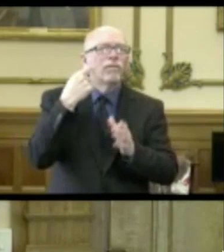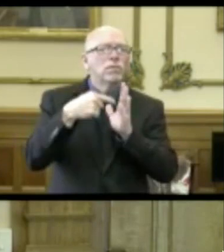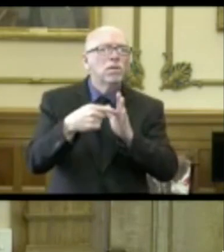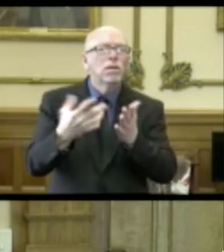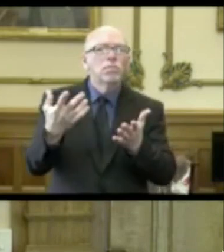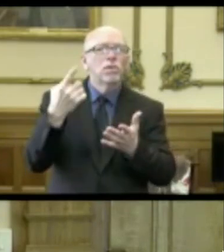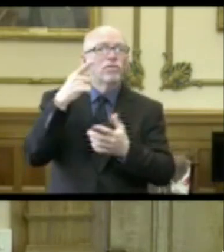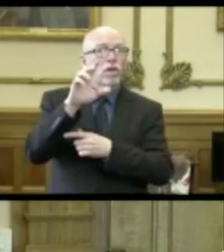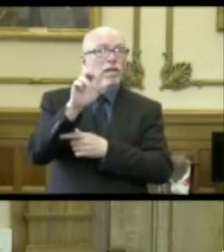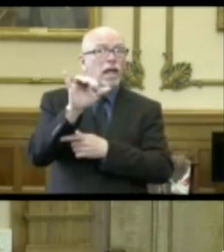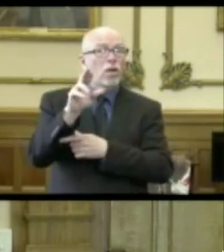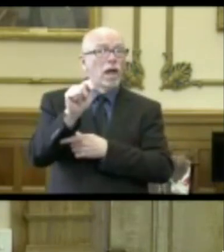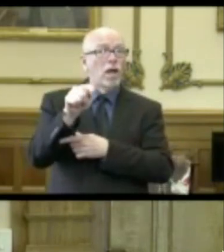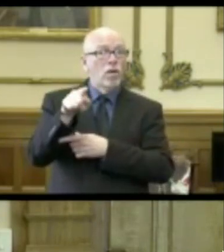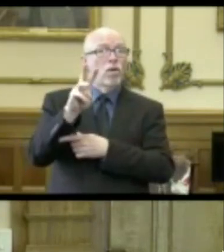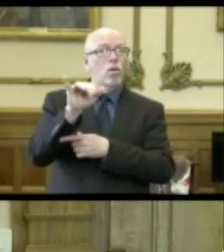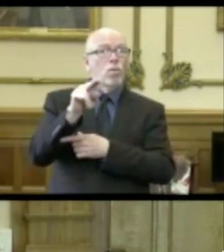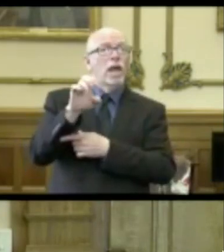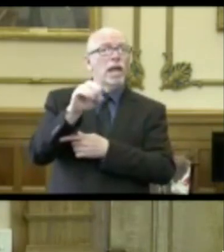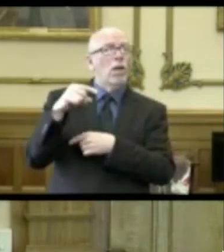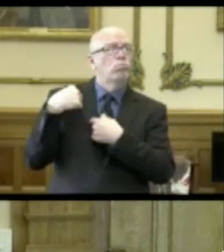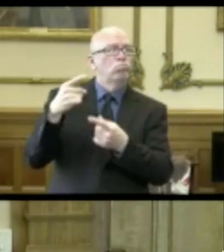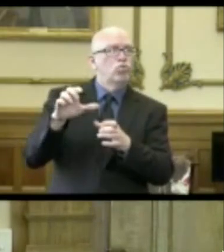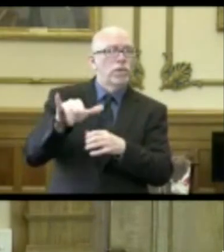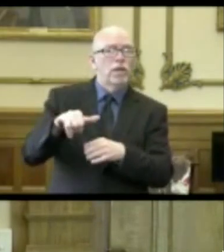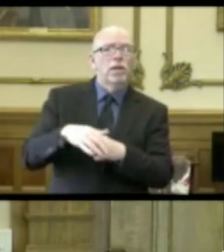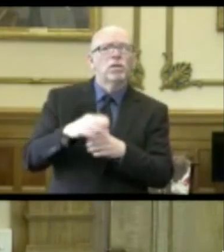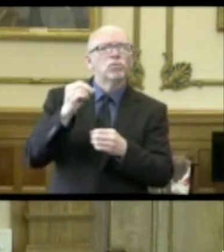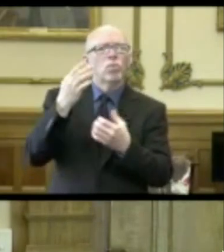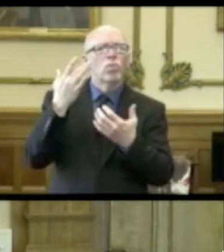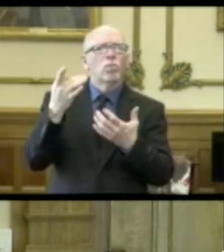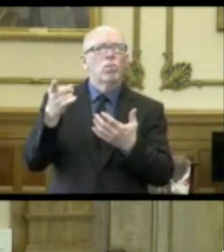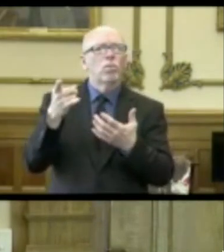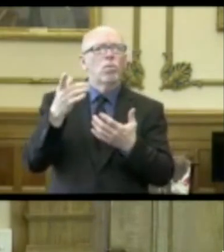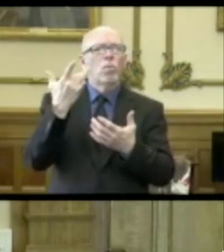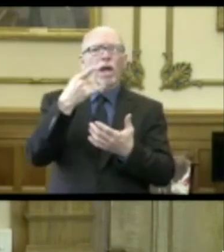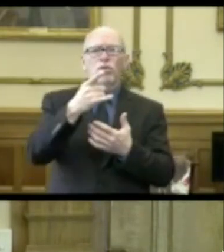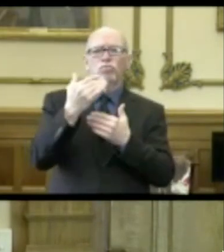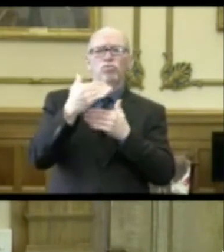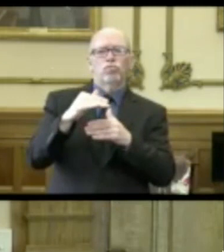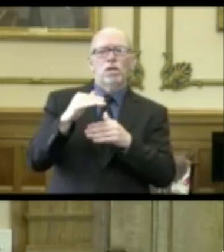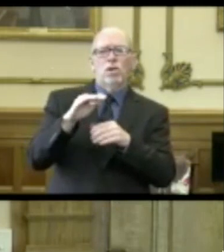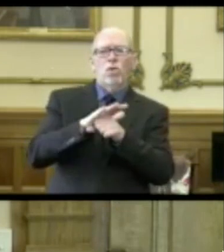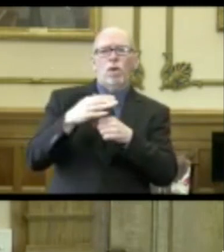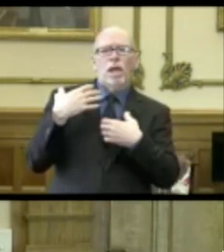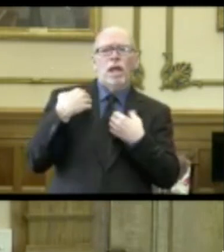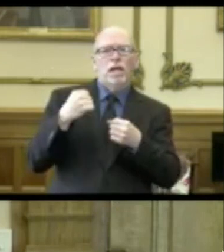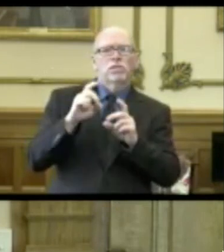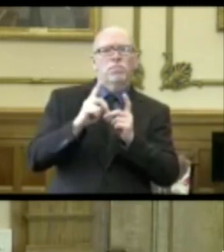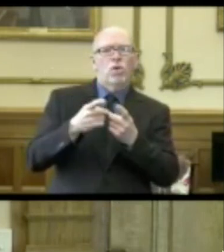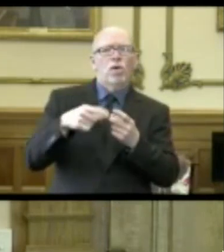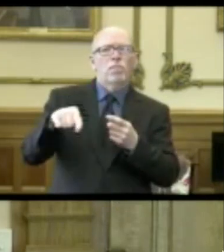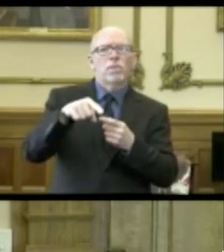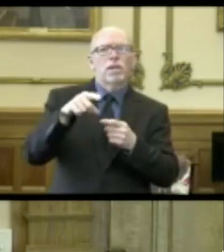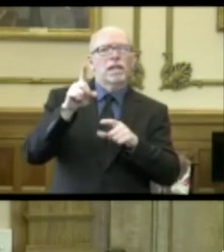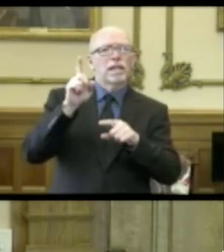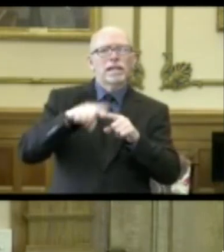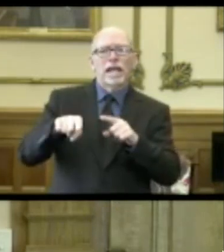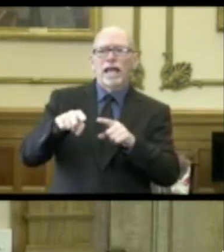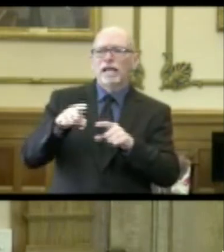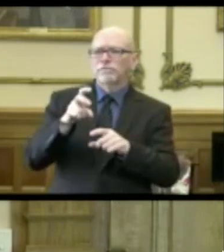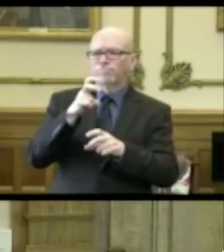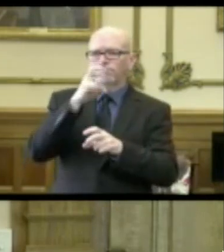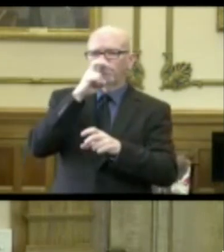even for carryout, which Wayne County had been doing. So why are you restricting local health departments from kind of clamping down a little